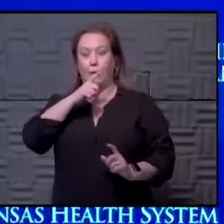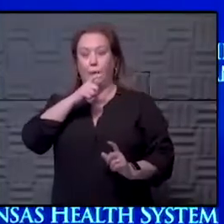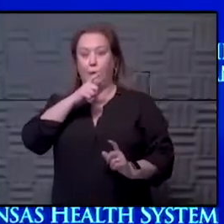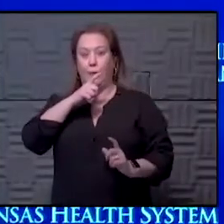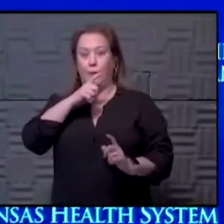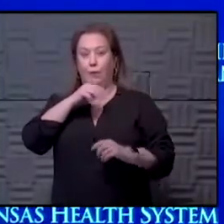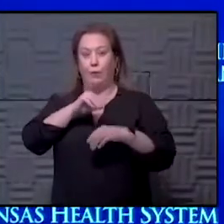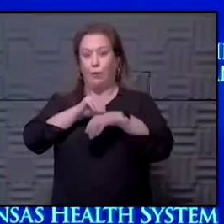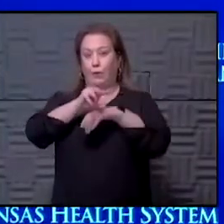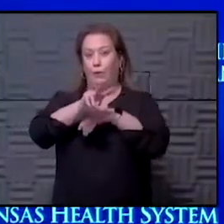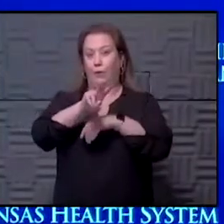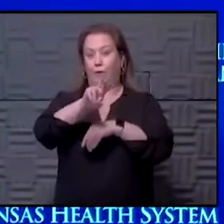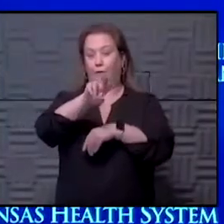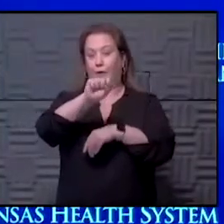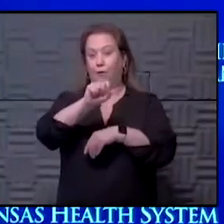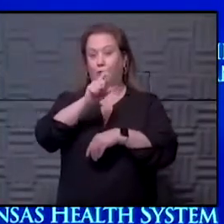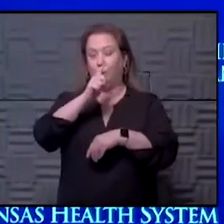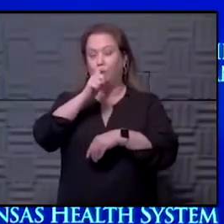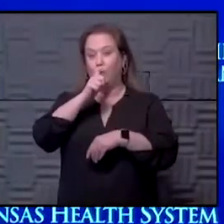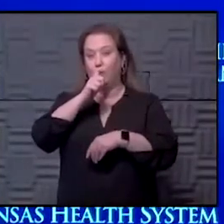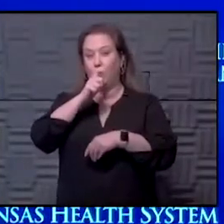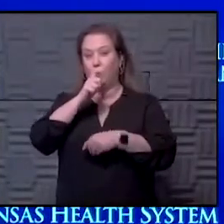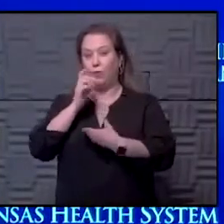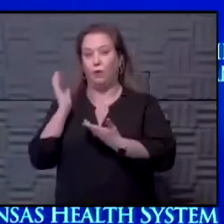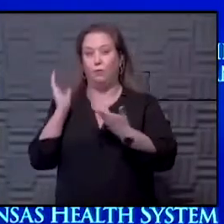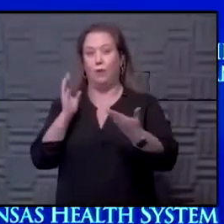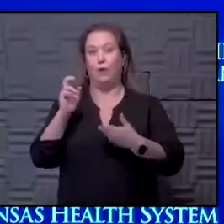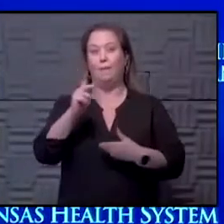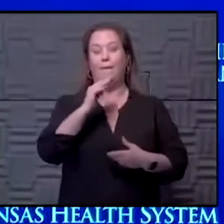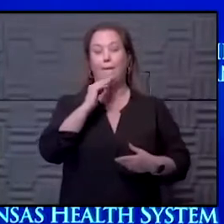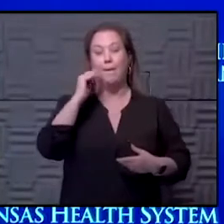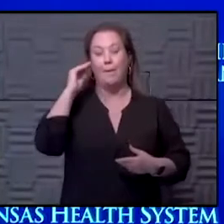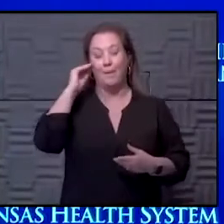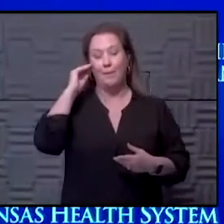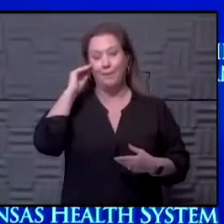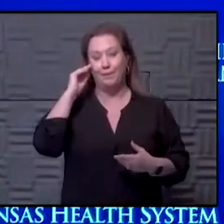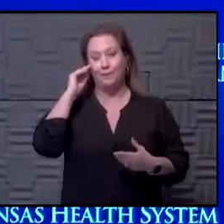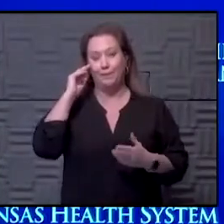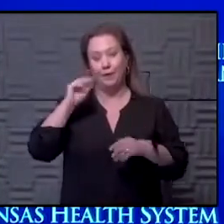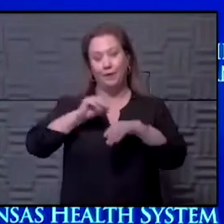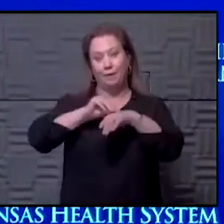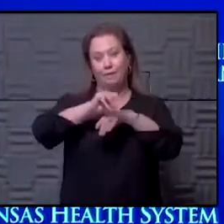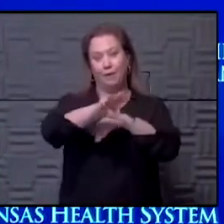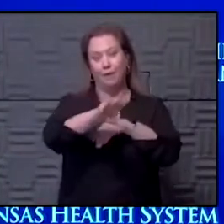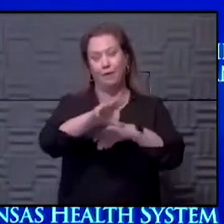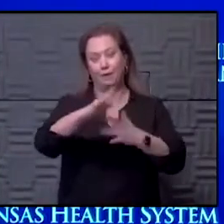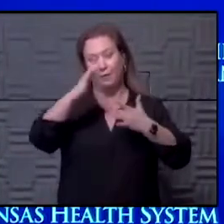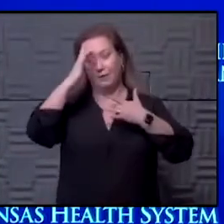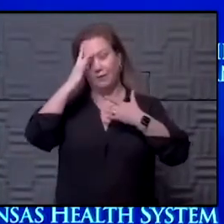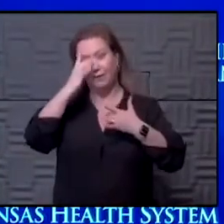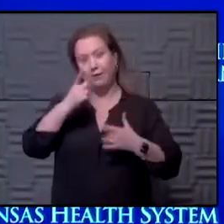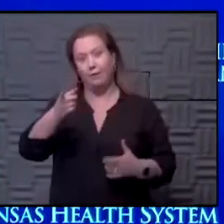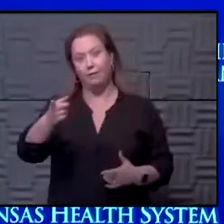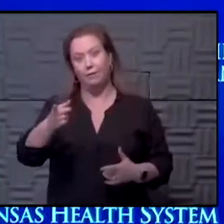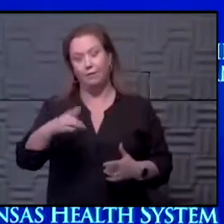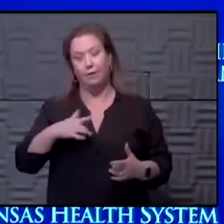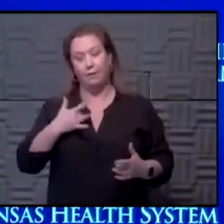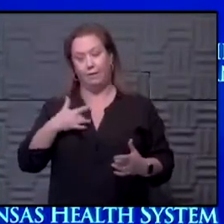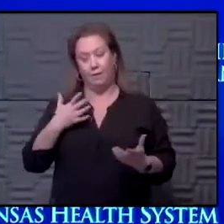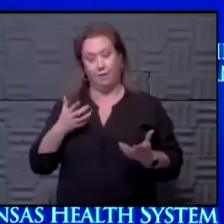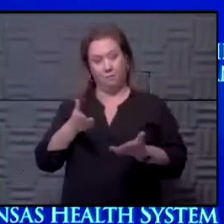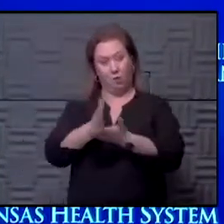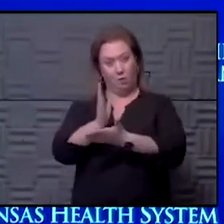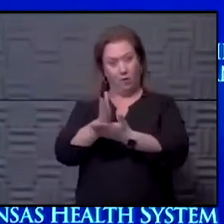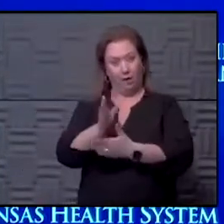were to get the virus, who are you going to take it home to or to? And how sick could they be and how you feel about that?